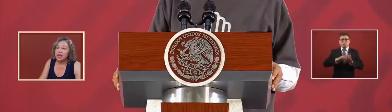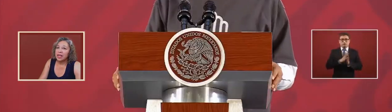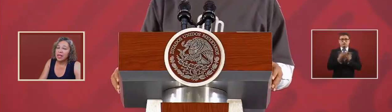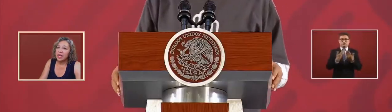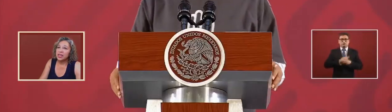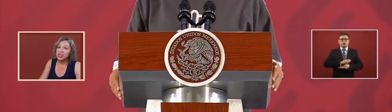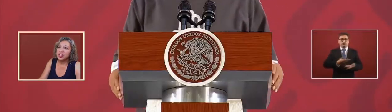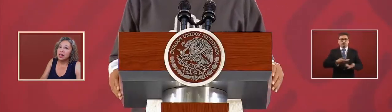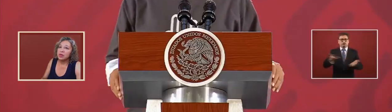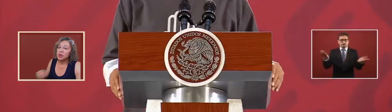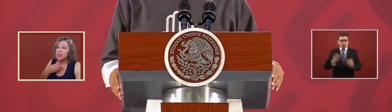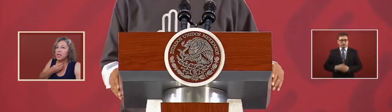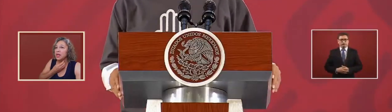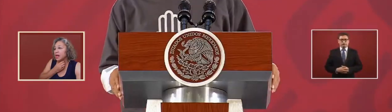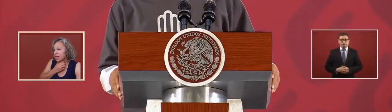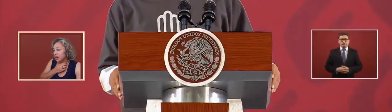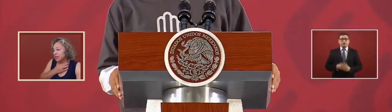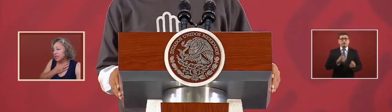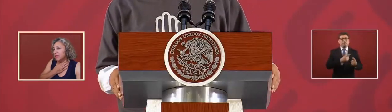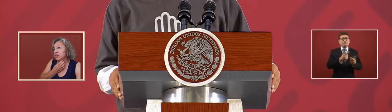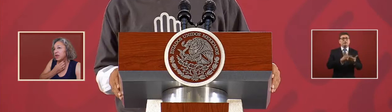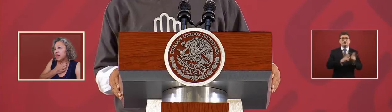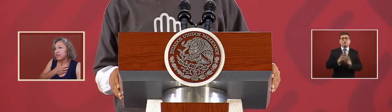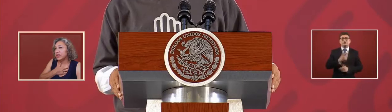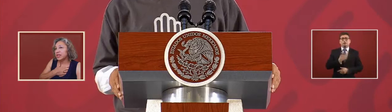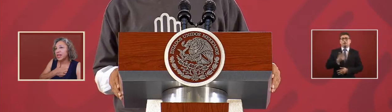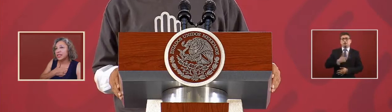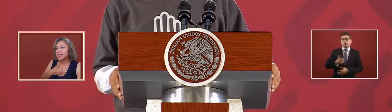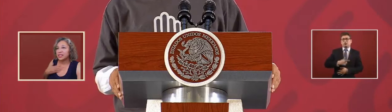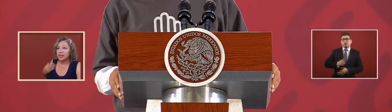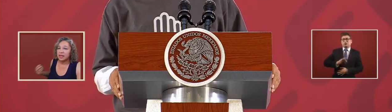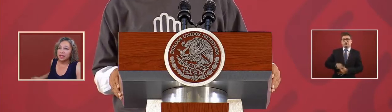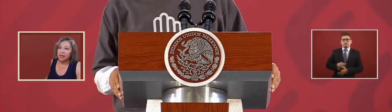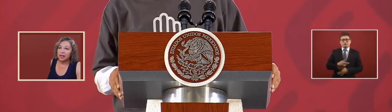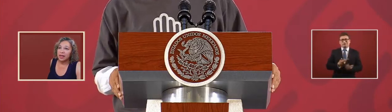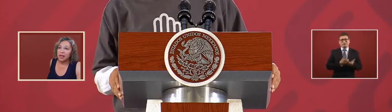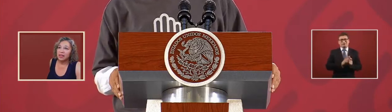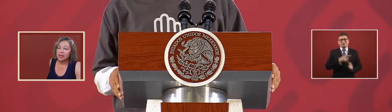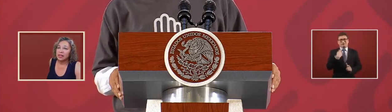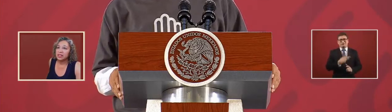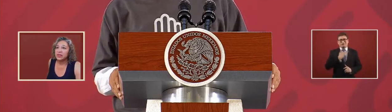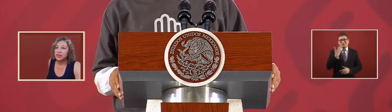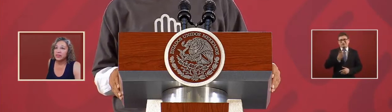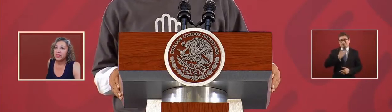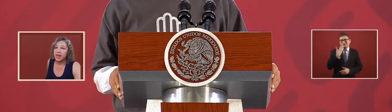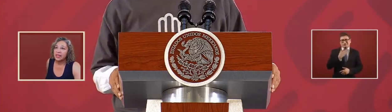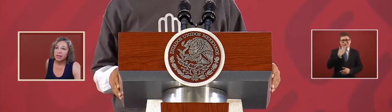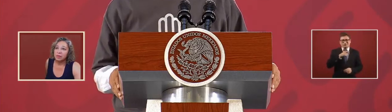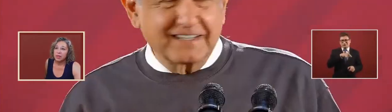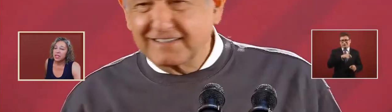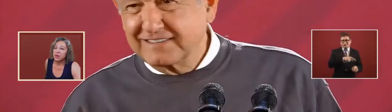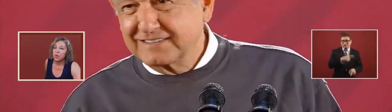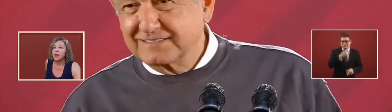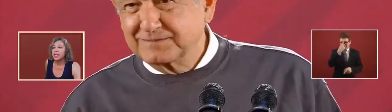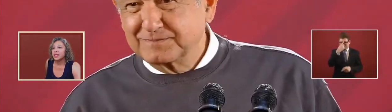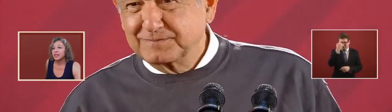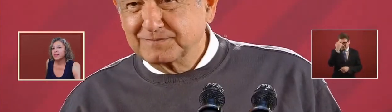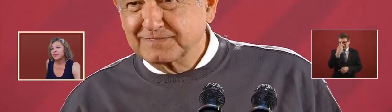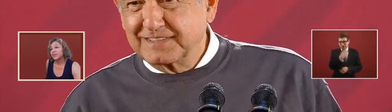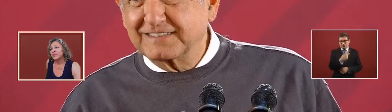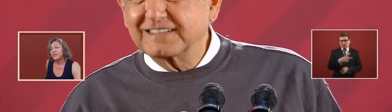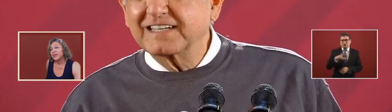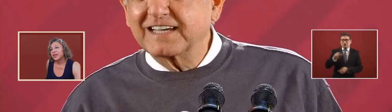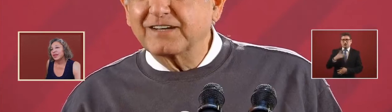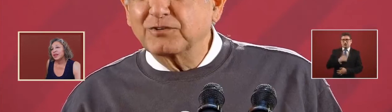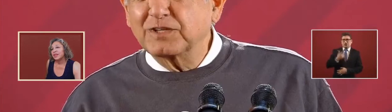he initiated with the delivery of the text and the conservatives of that time didn't want it